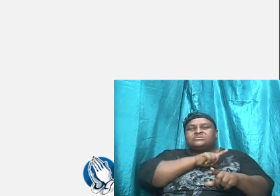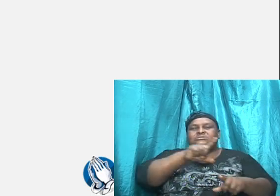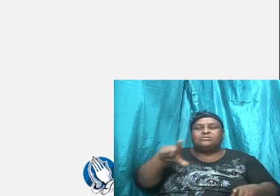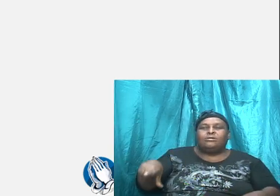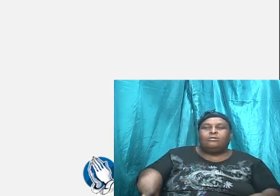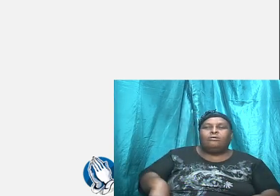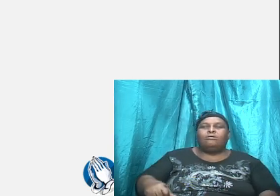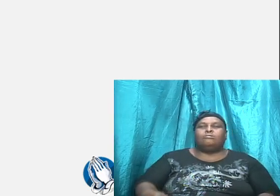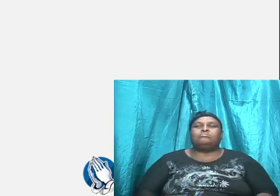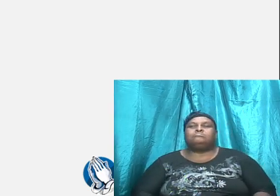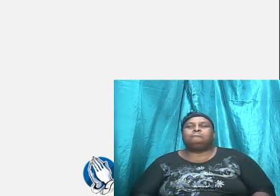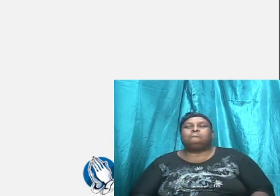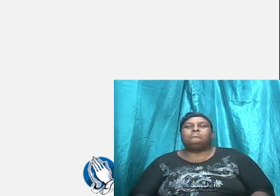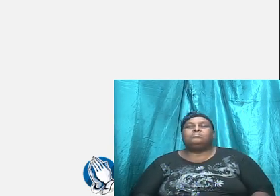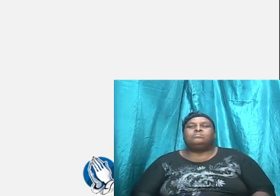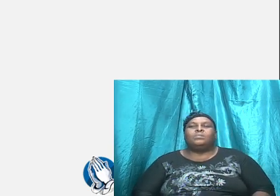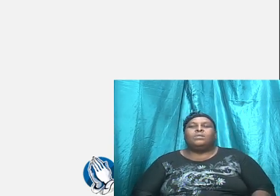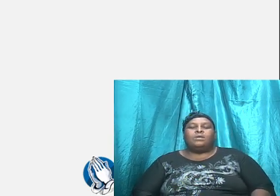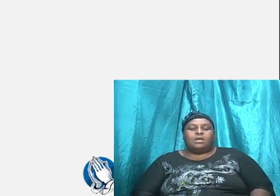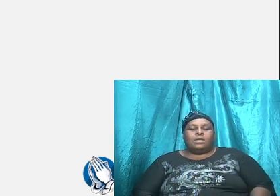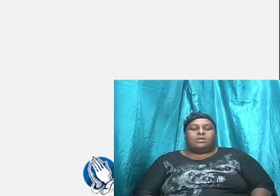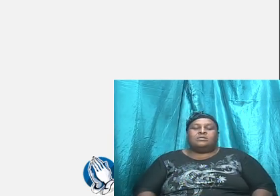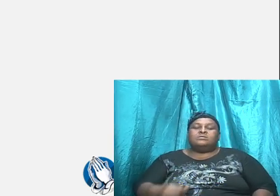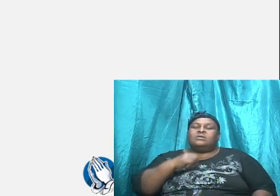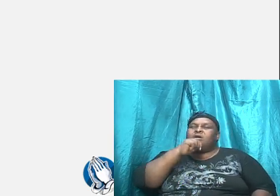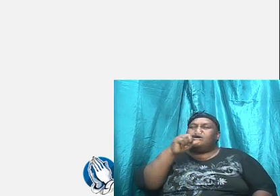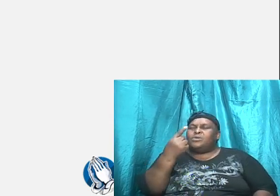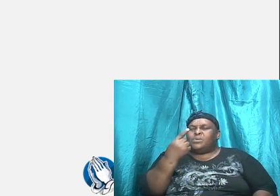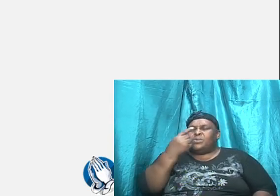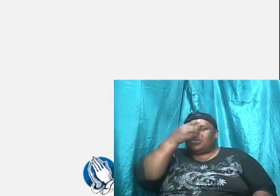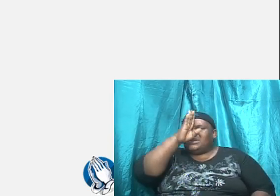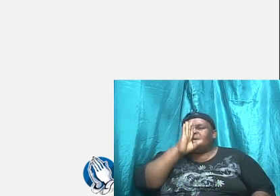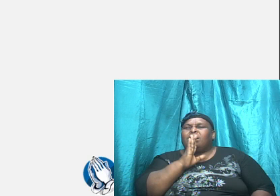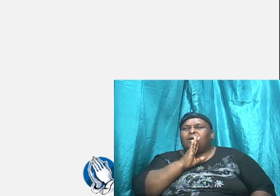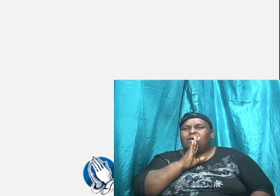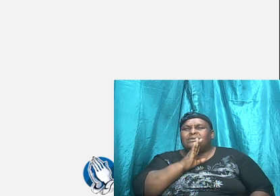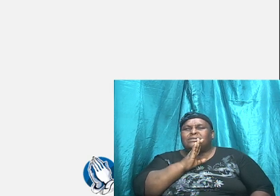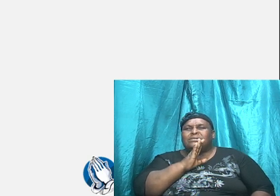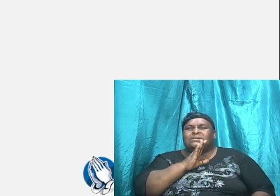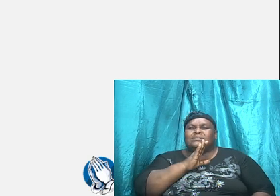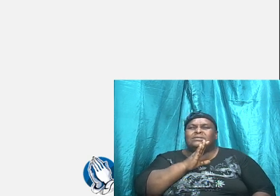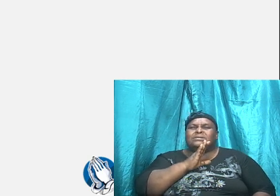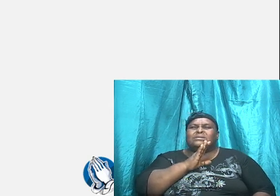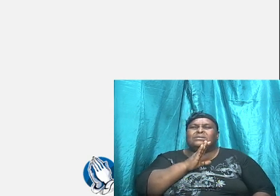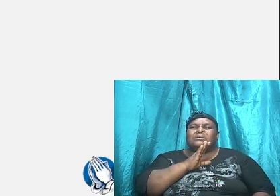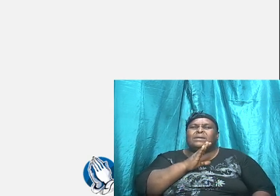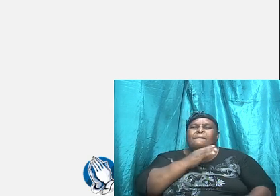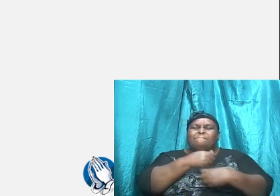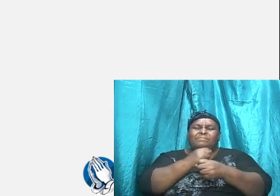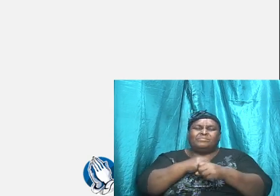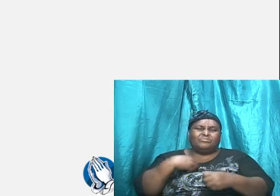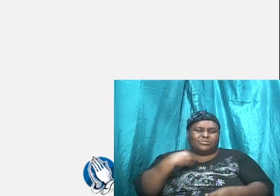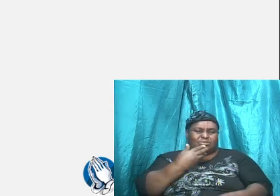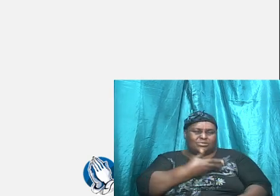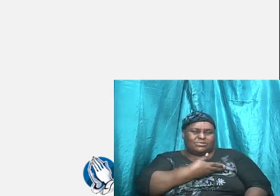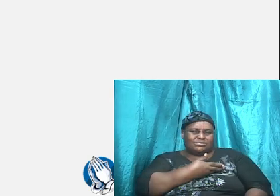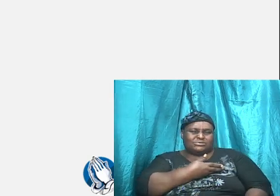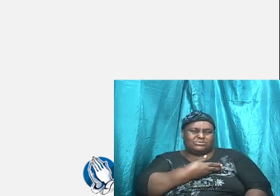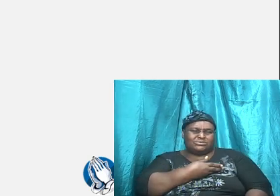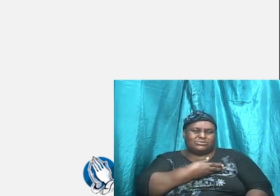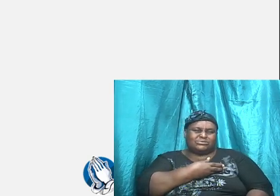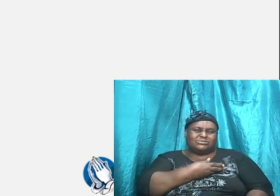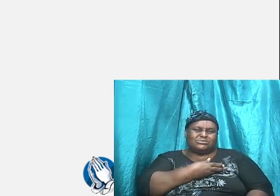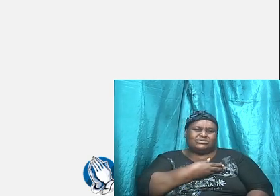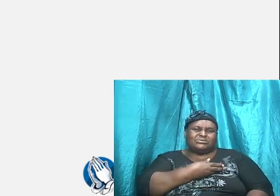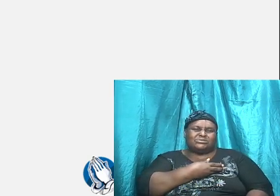But he went further to say that not only did God predestine us, right? Or